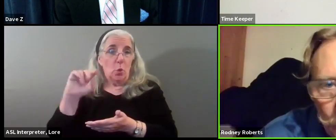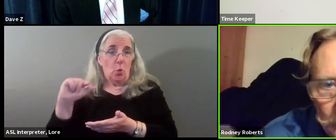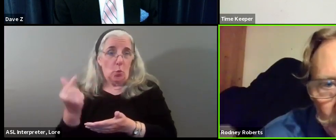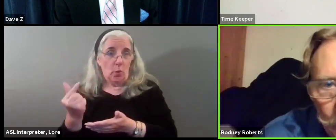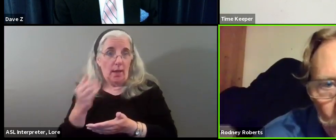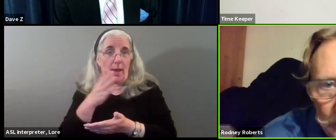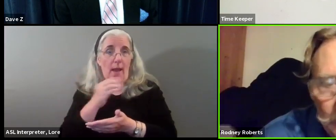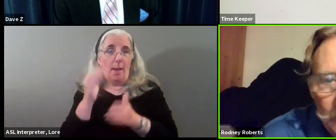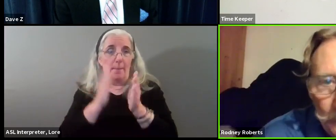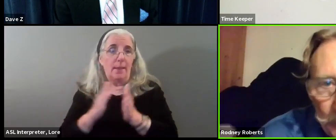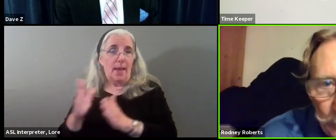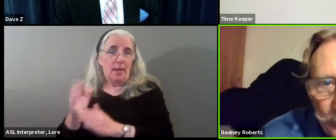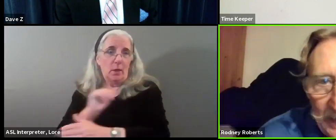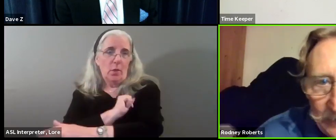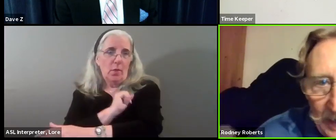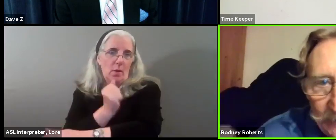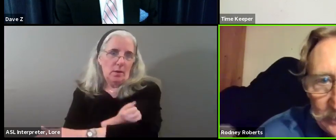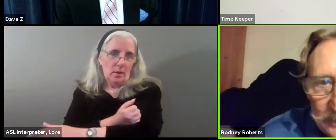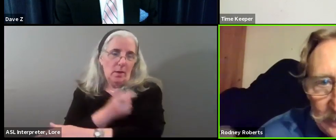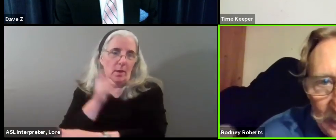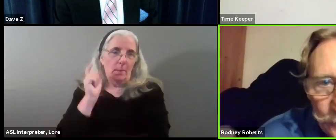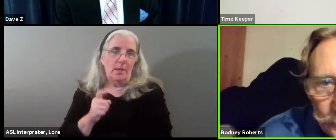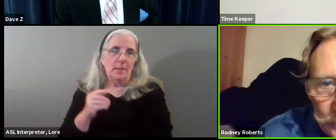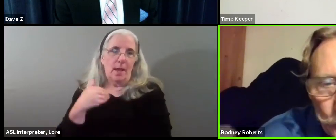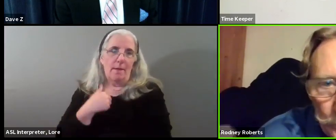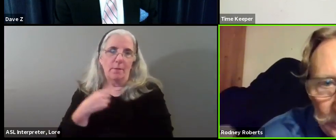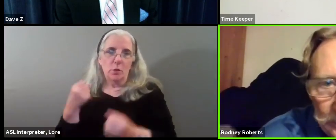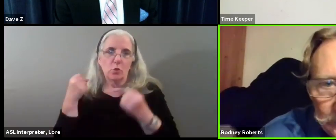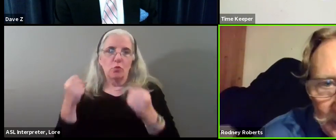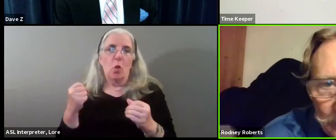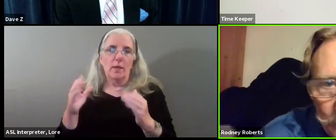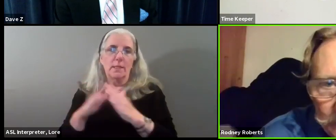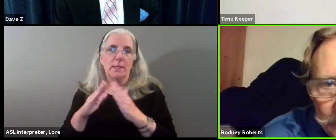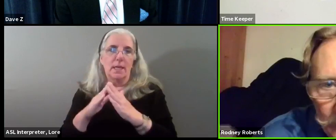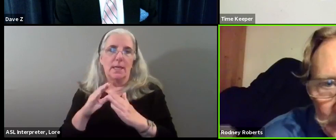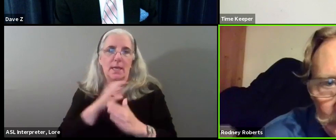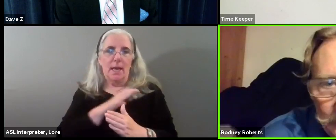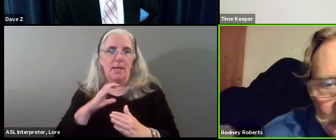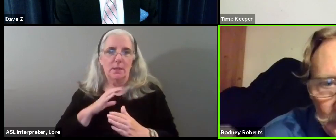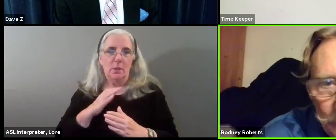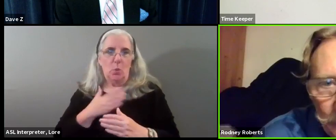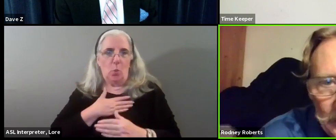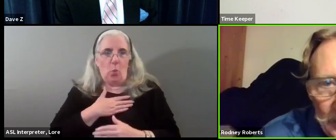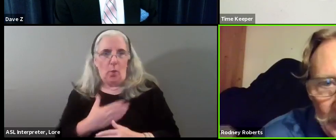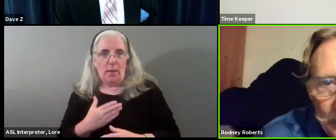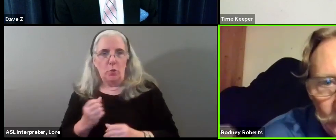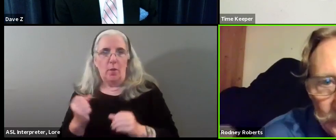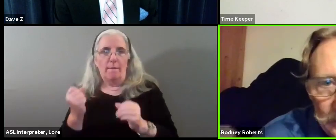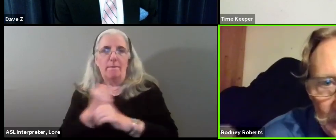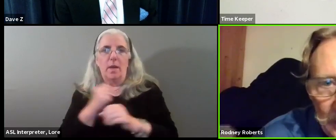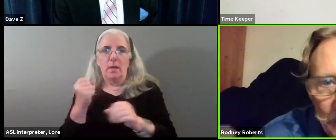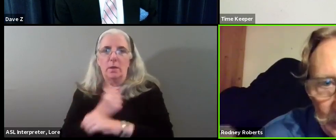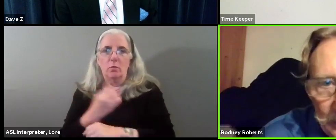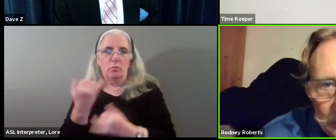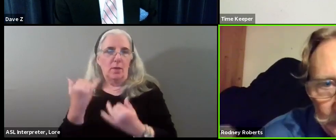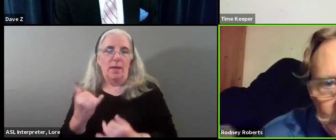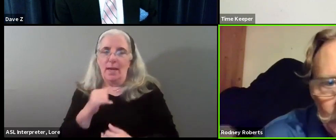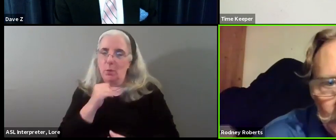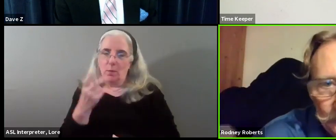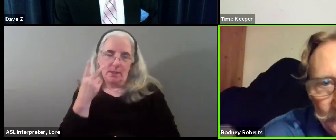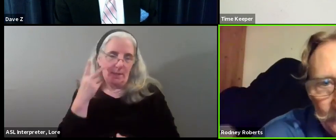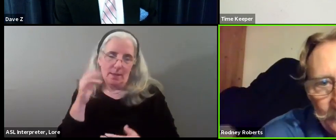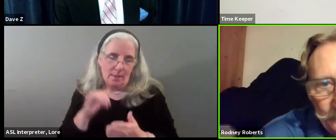zoning authority, but you have to have a city council that's willing to take on that fight. And right now, I don't see that happening.